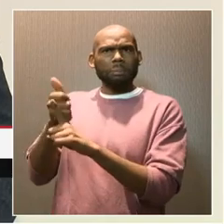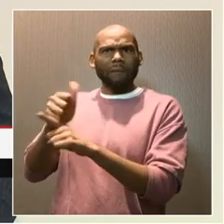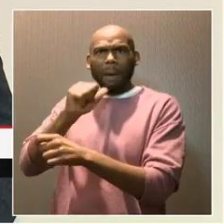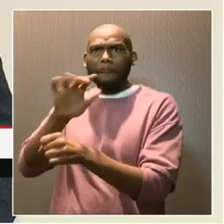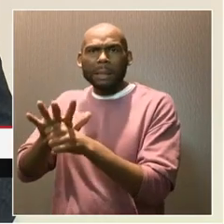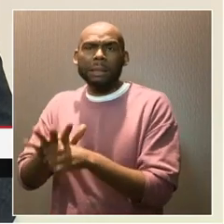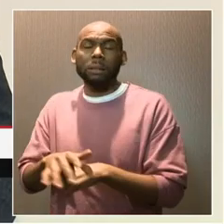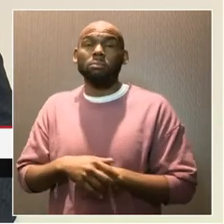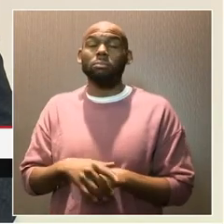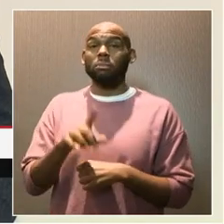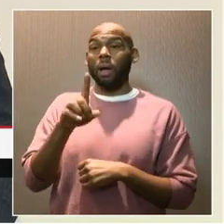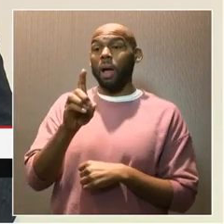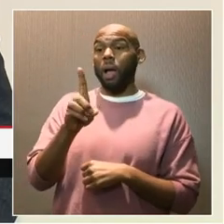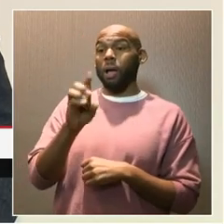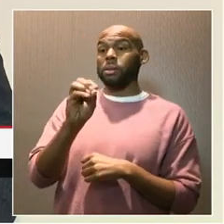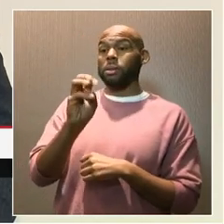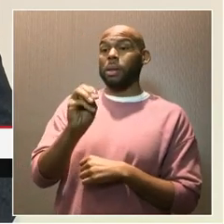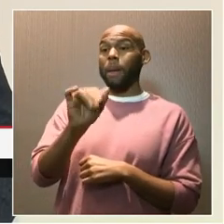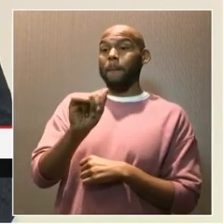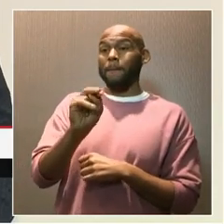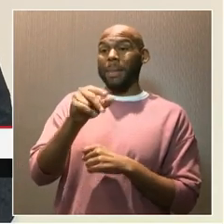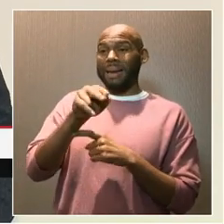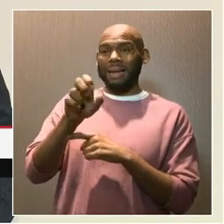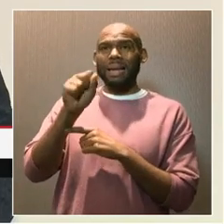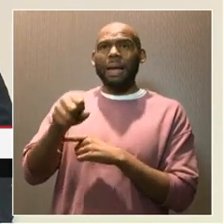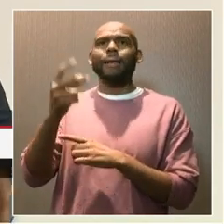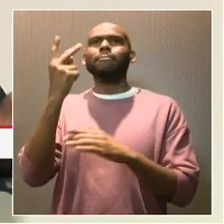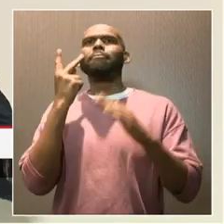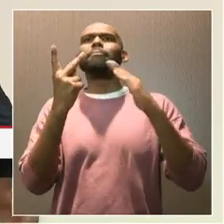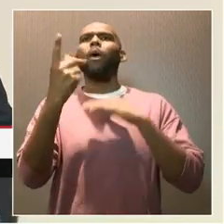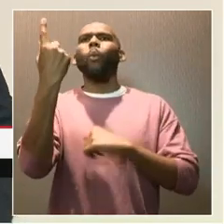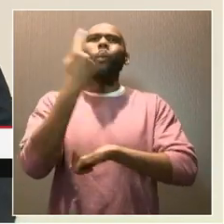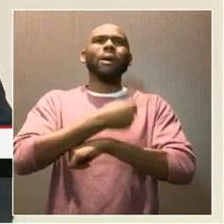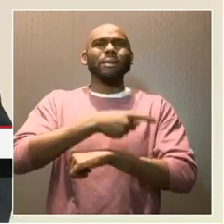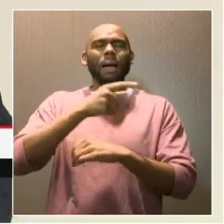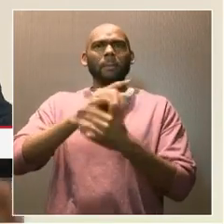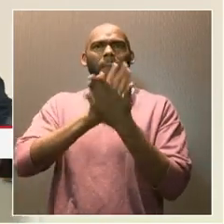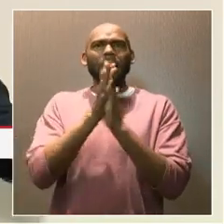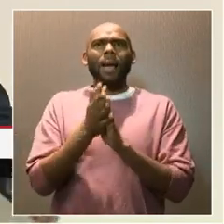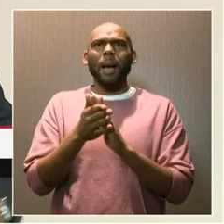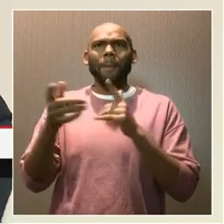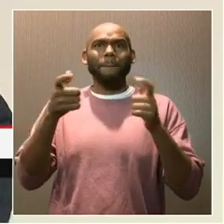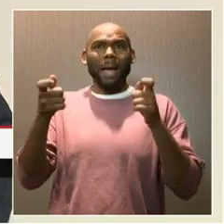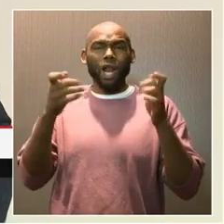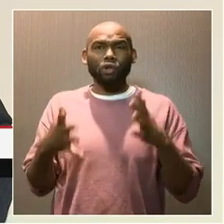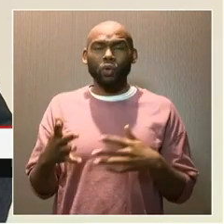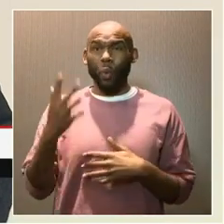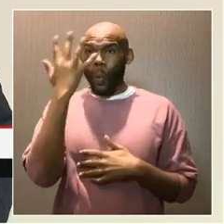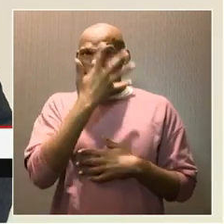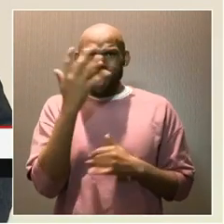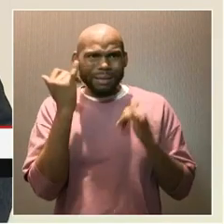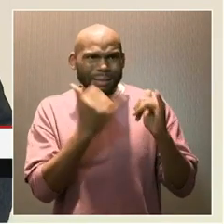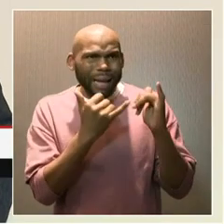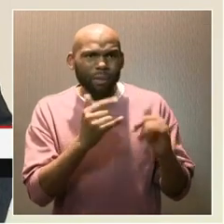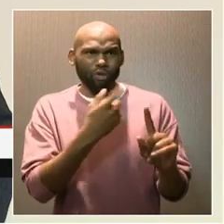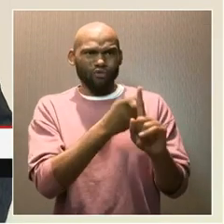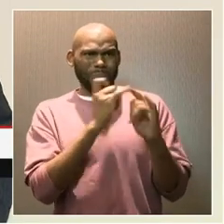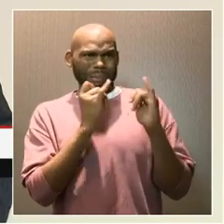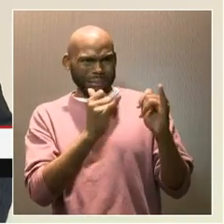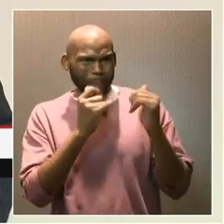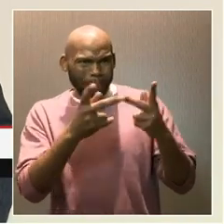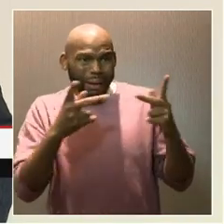Dominique can see herself as a general manager because you come from where she comes from, you look like her, and